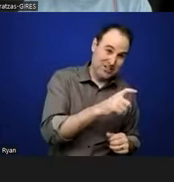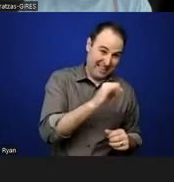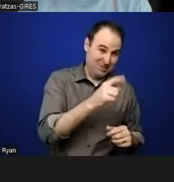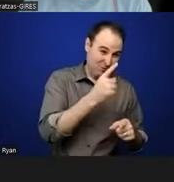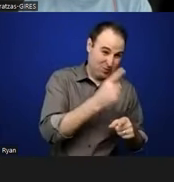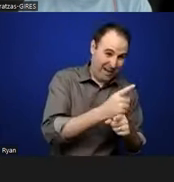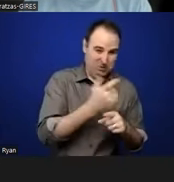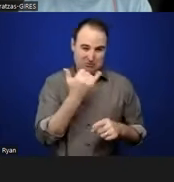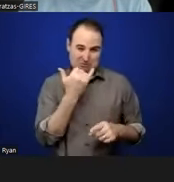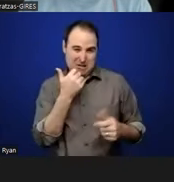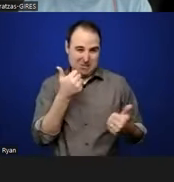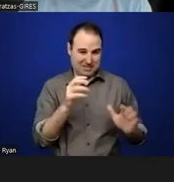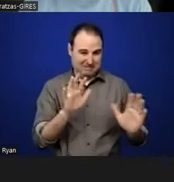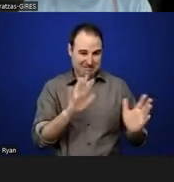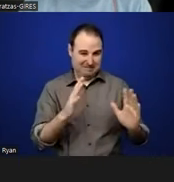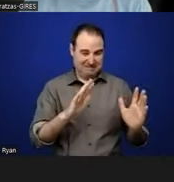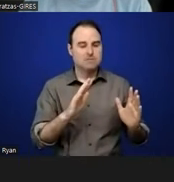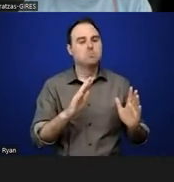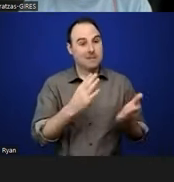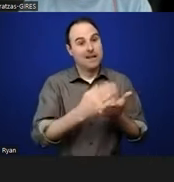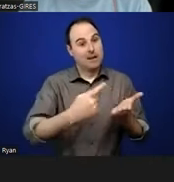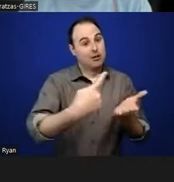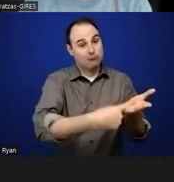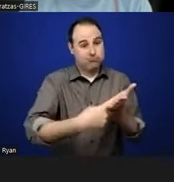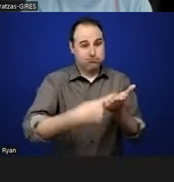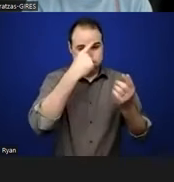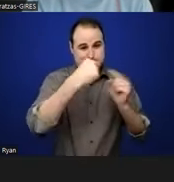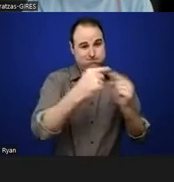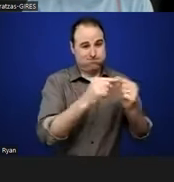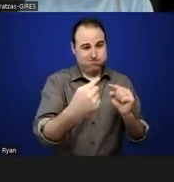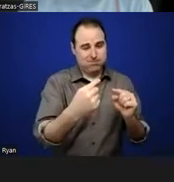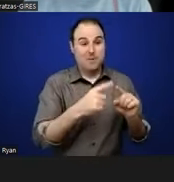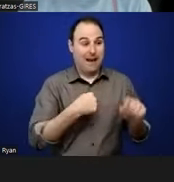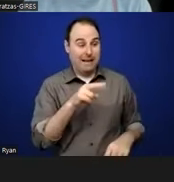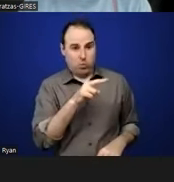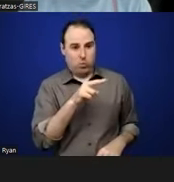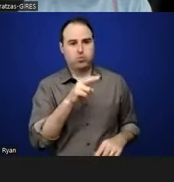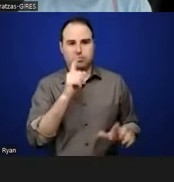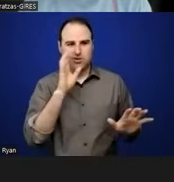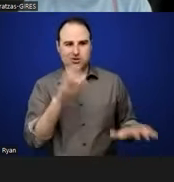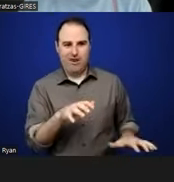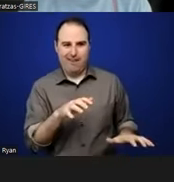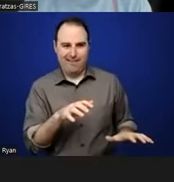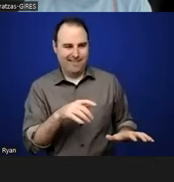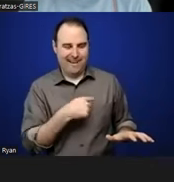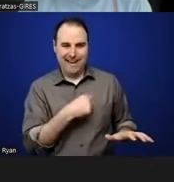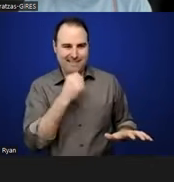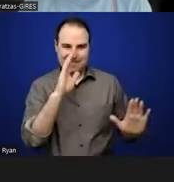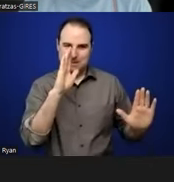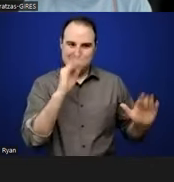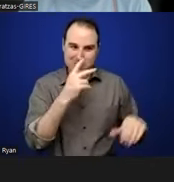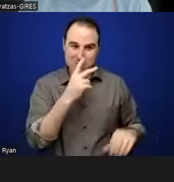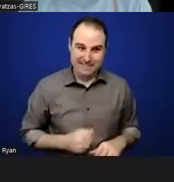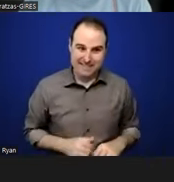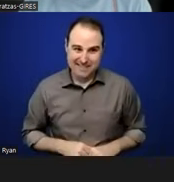these types of stories. But it was just something that really, you know, shocked me because it's not what I was expecting to see. Yeah.